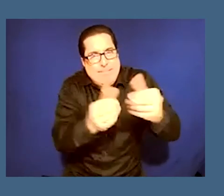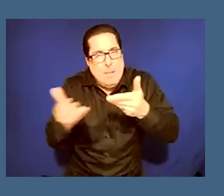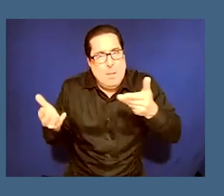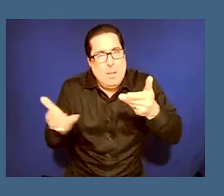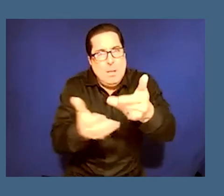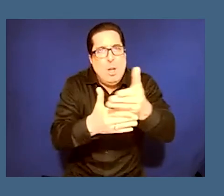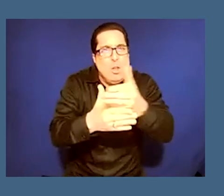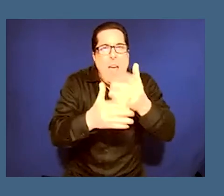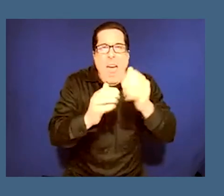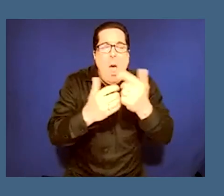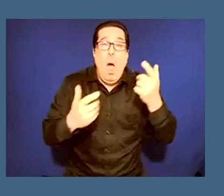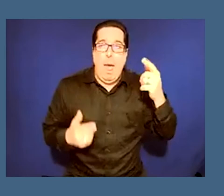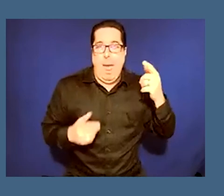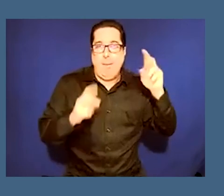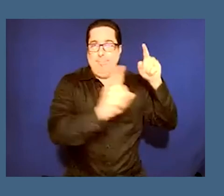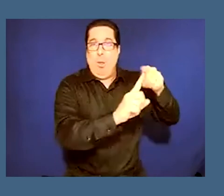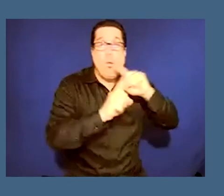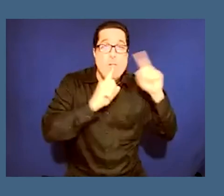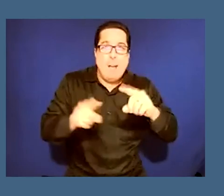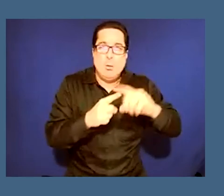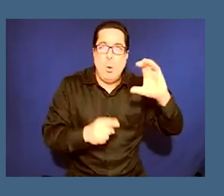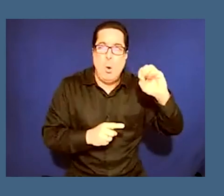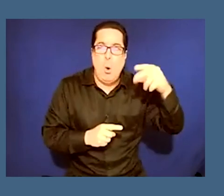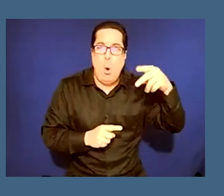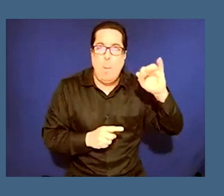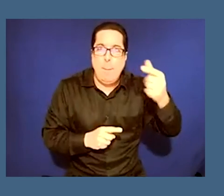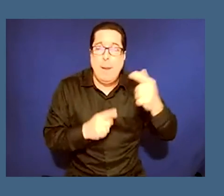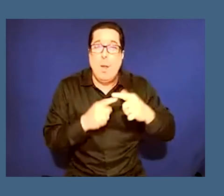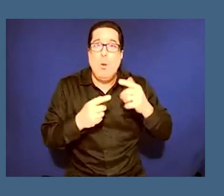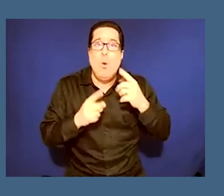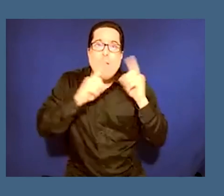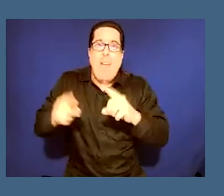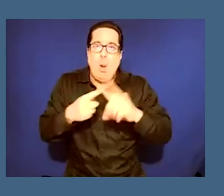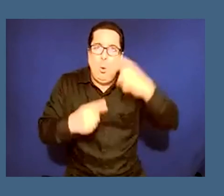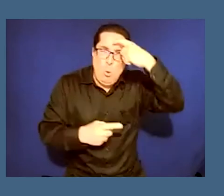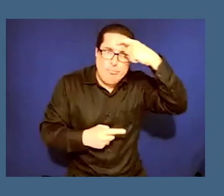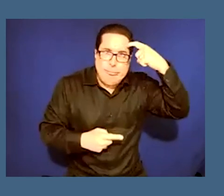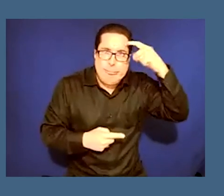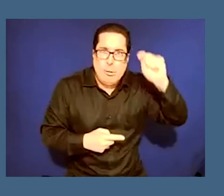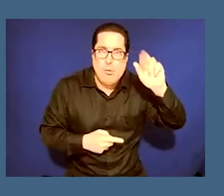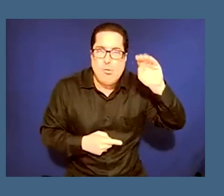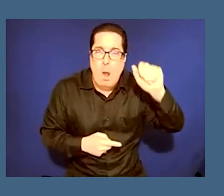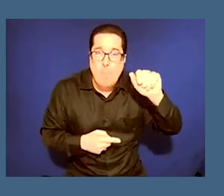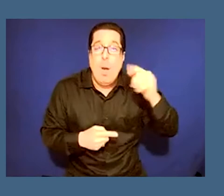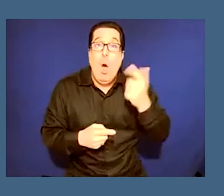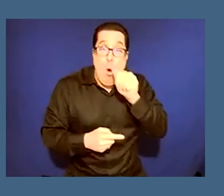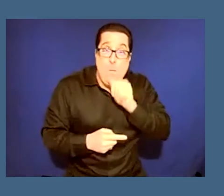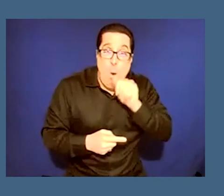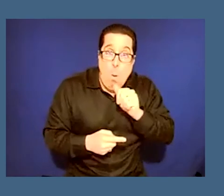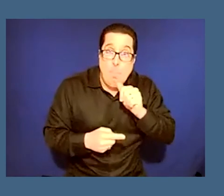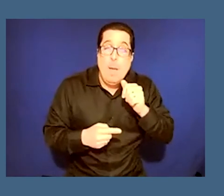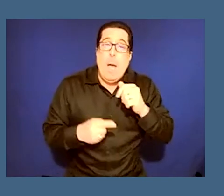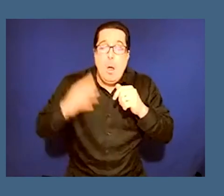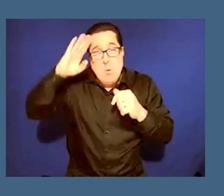two reactions to trauma the things you can cope with and the things you can heal and um one of the great